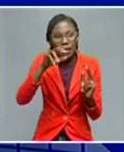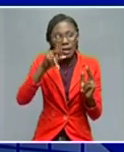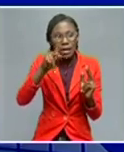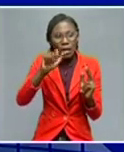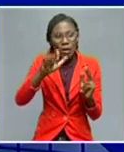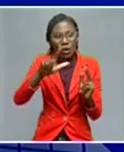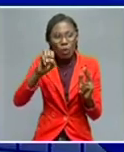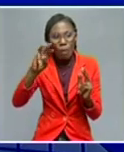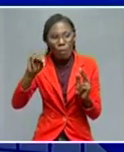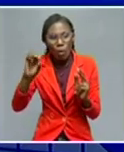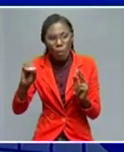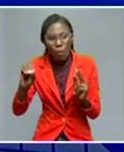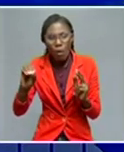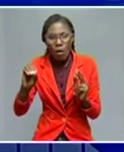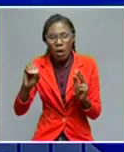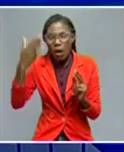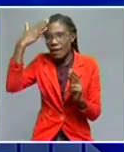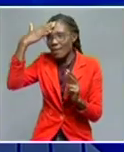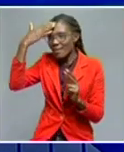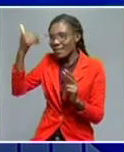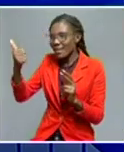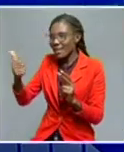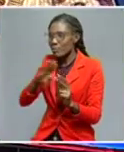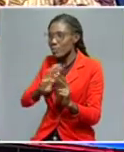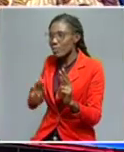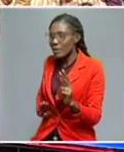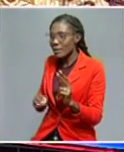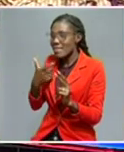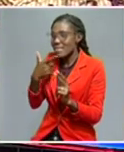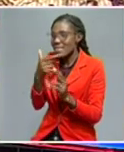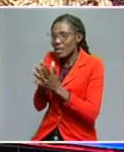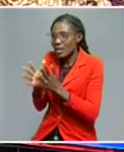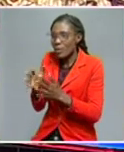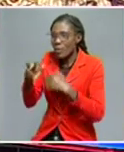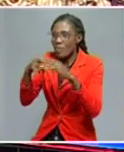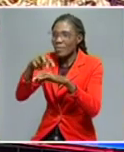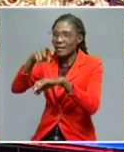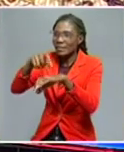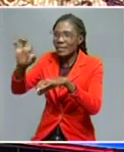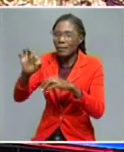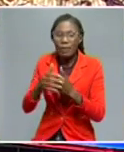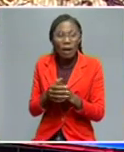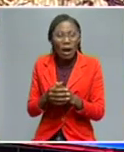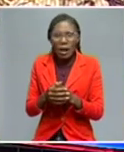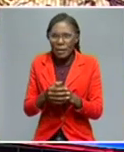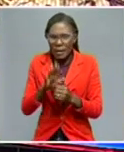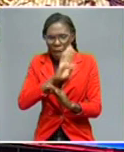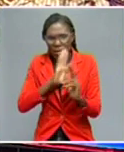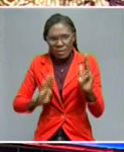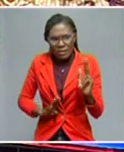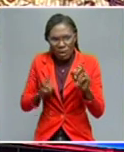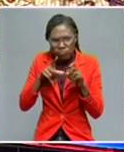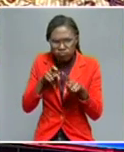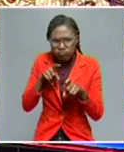diplomacy. Good evening Ambassador and thank you for making time. Good evening Blanche. Well Ambassador you have been following the